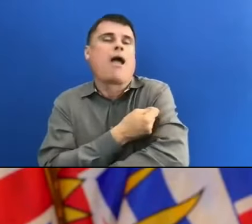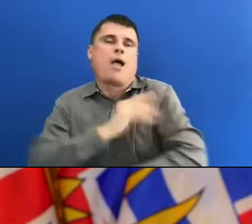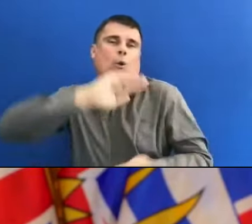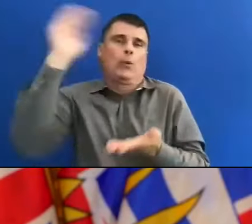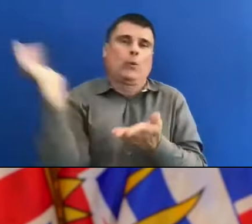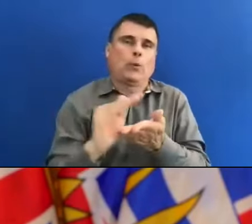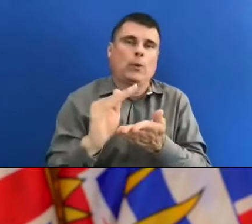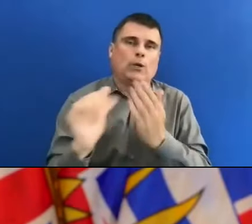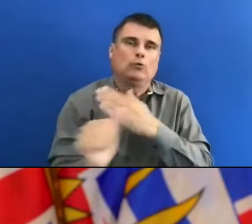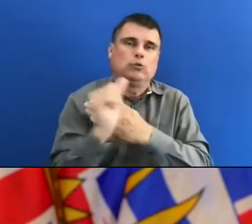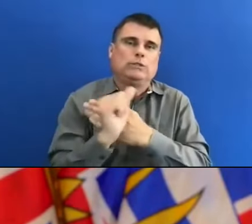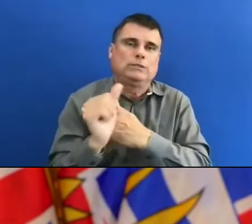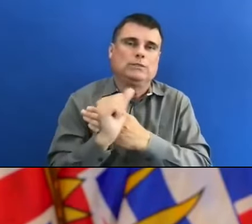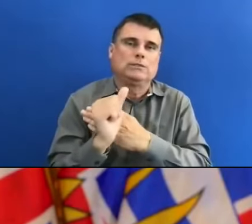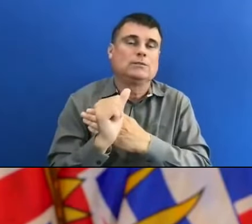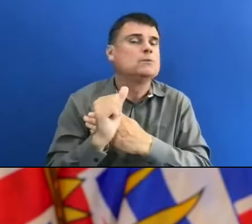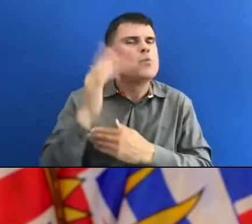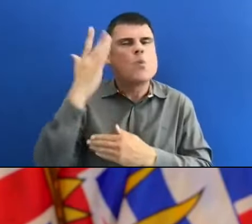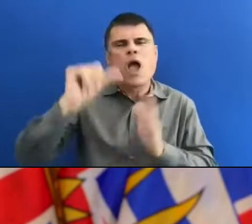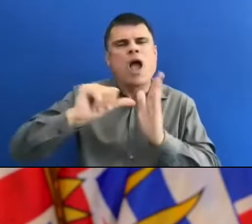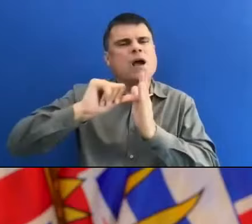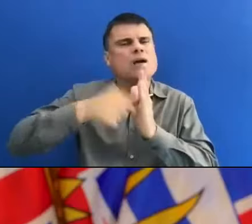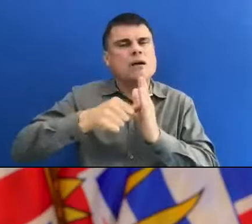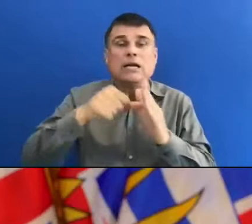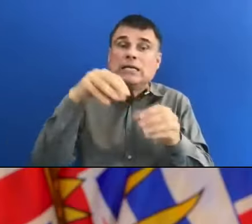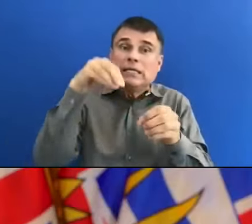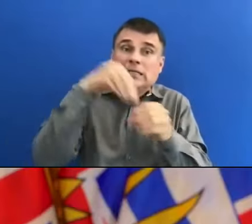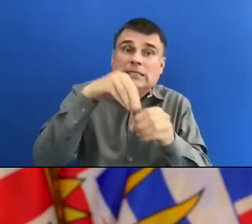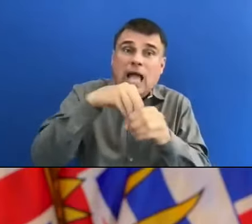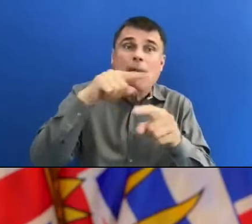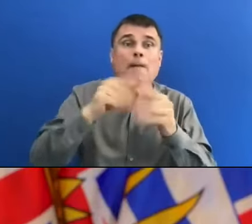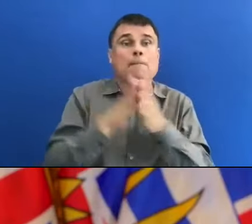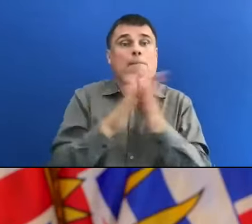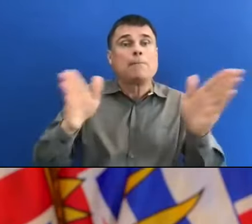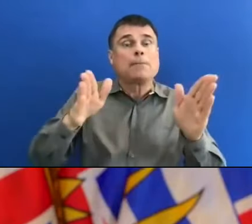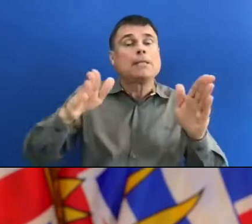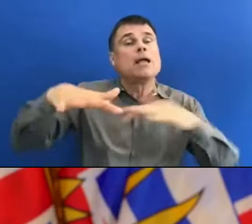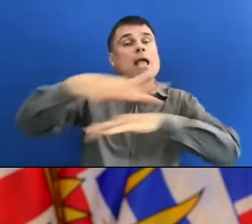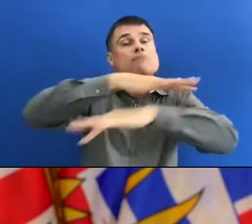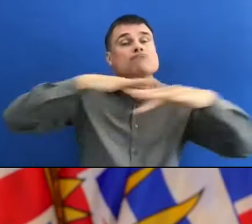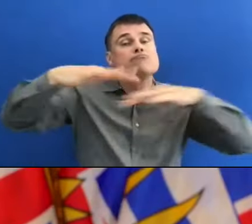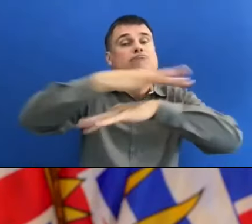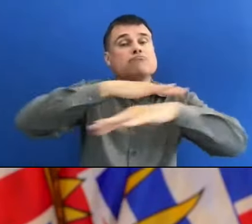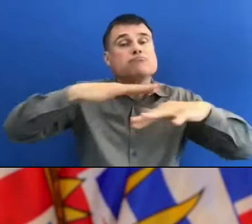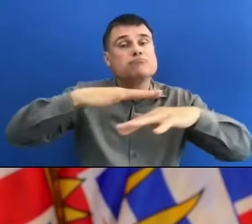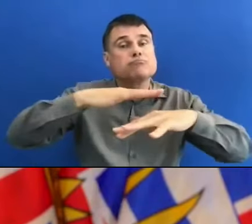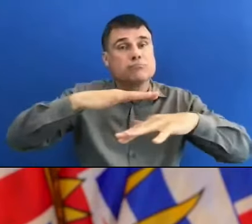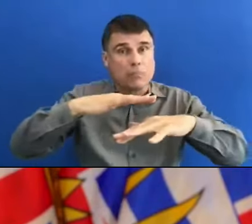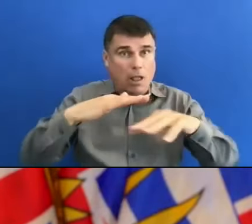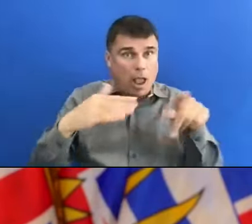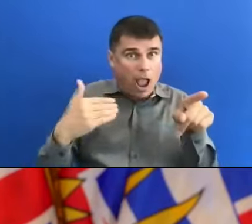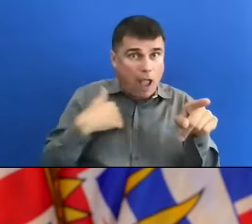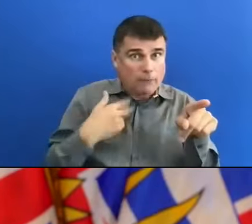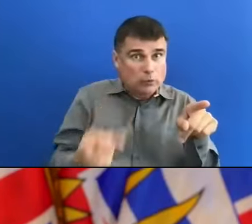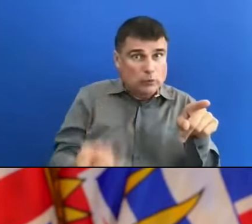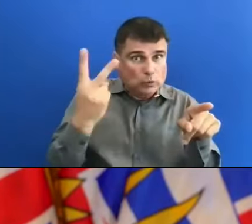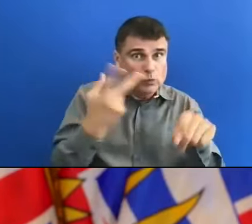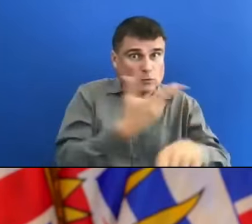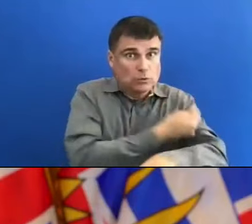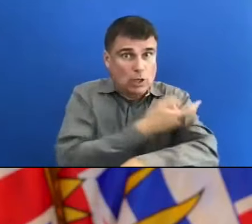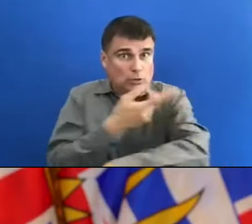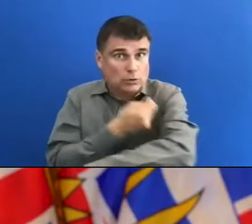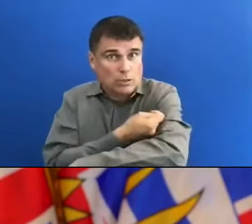in indoor public spaces when we are not fully vaccinated. And that's important. But we also know